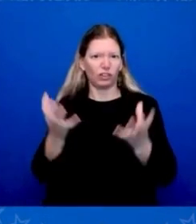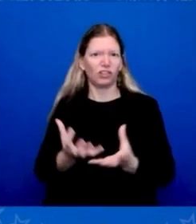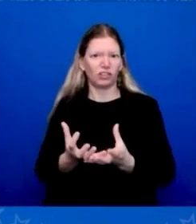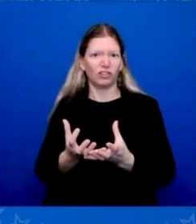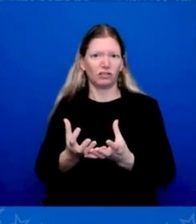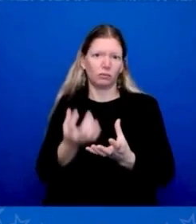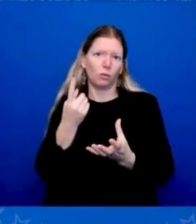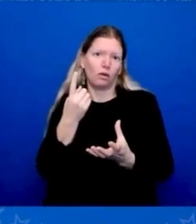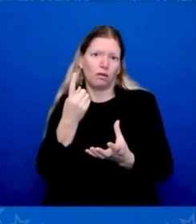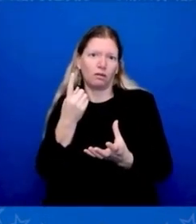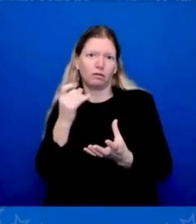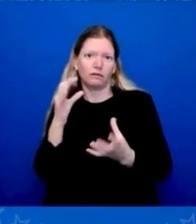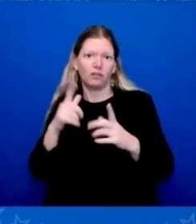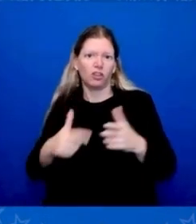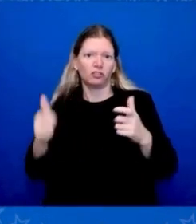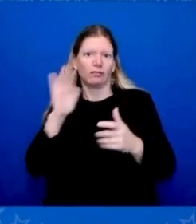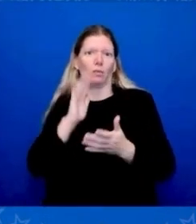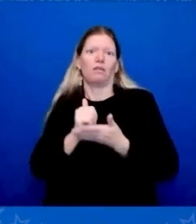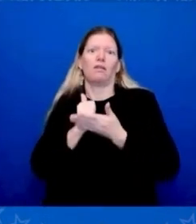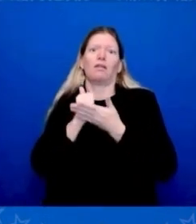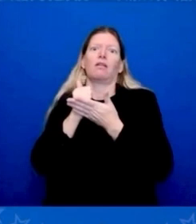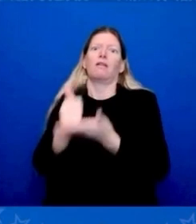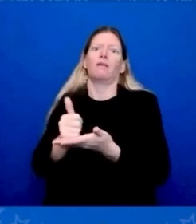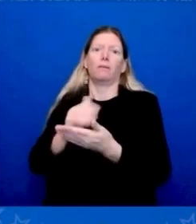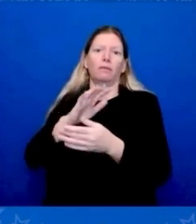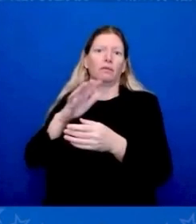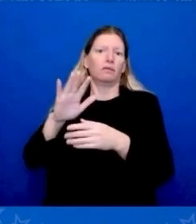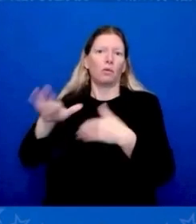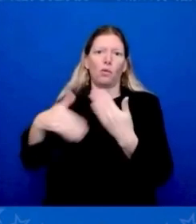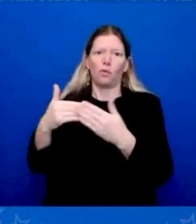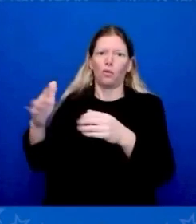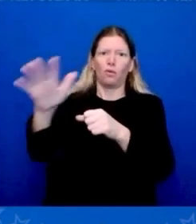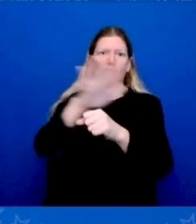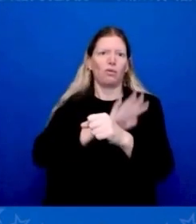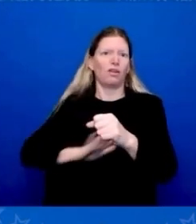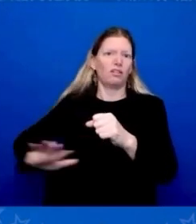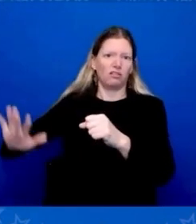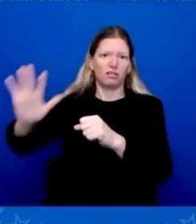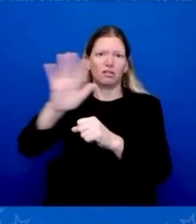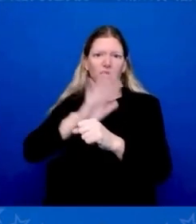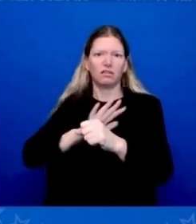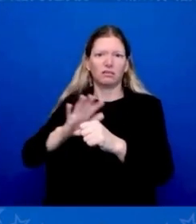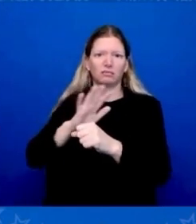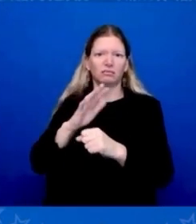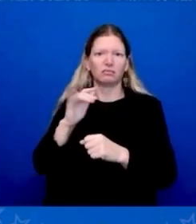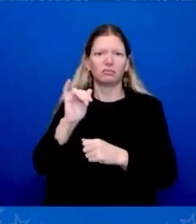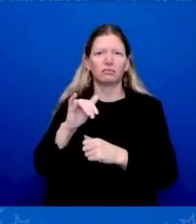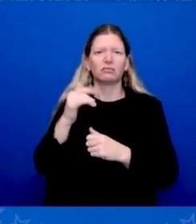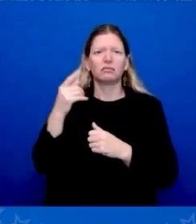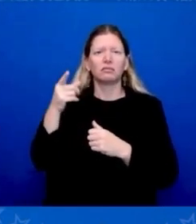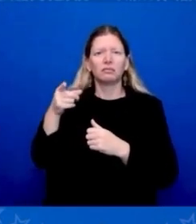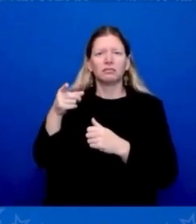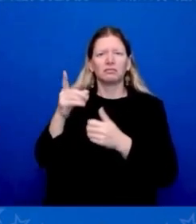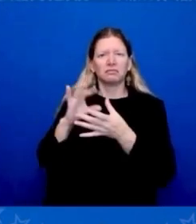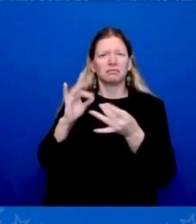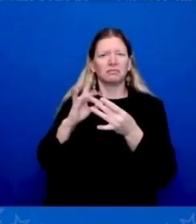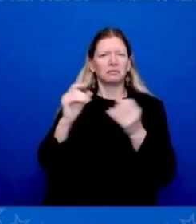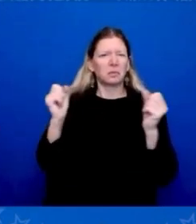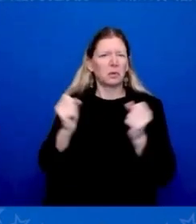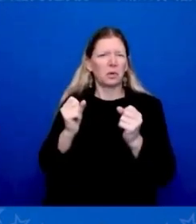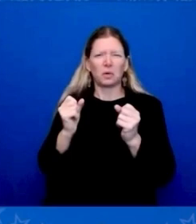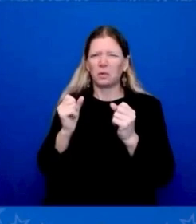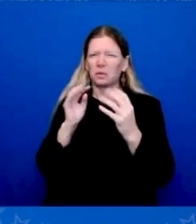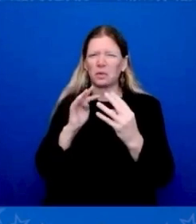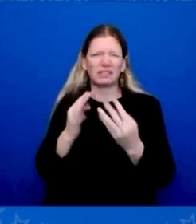much in terms of Cold War terms. It's not about that. It's about generating economic growth and